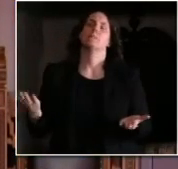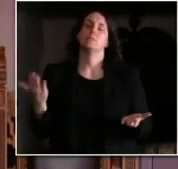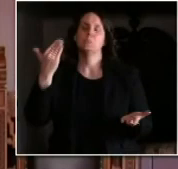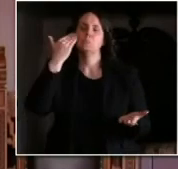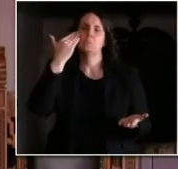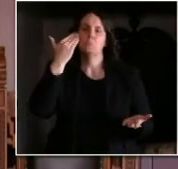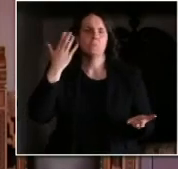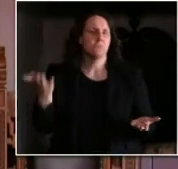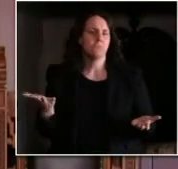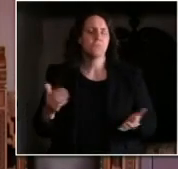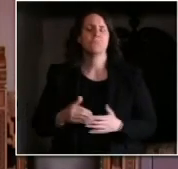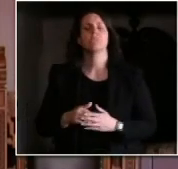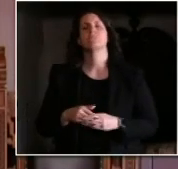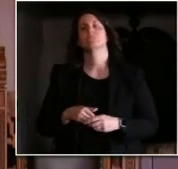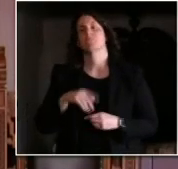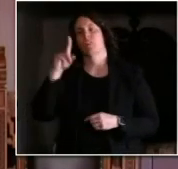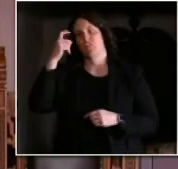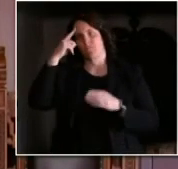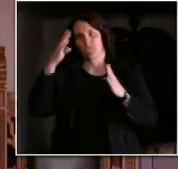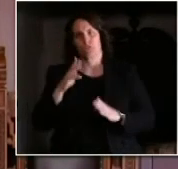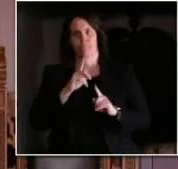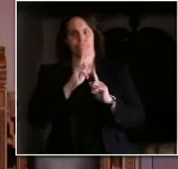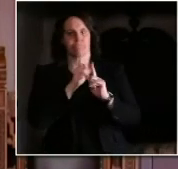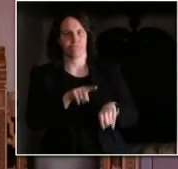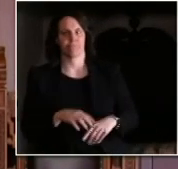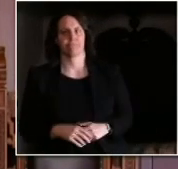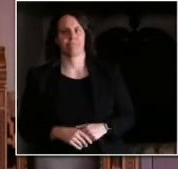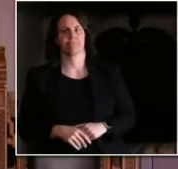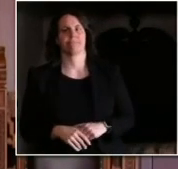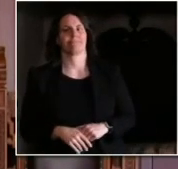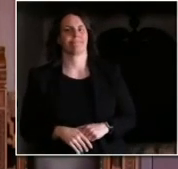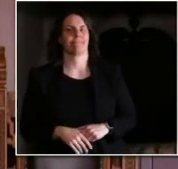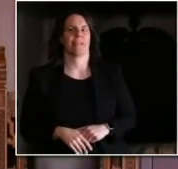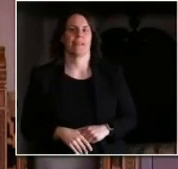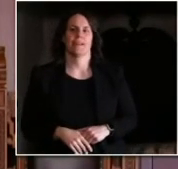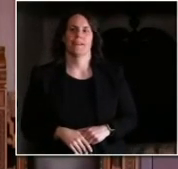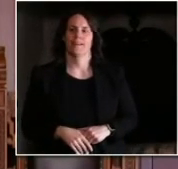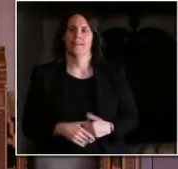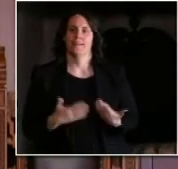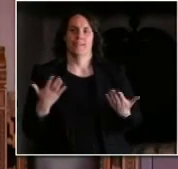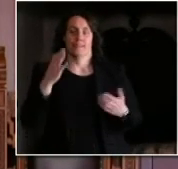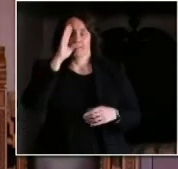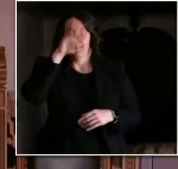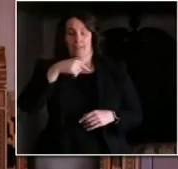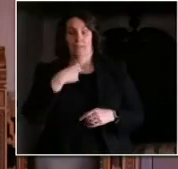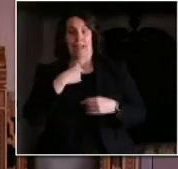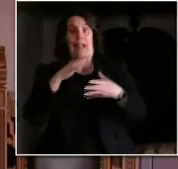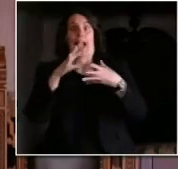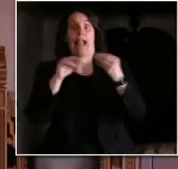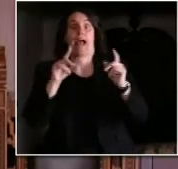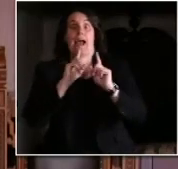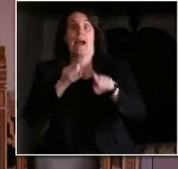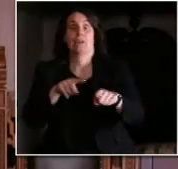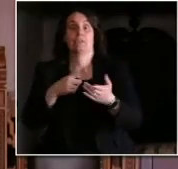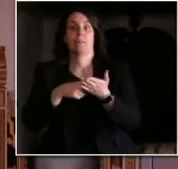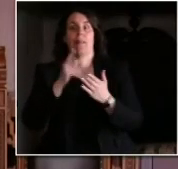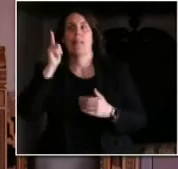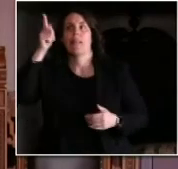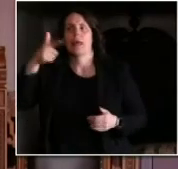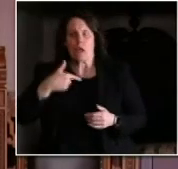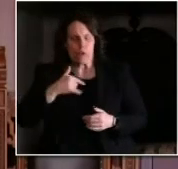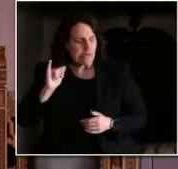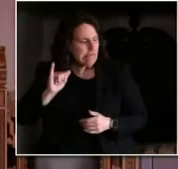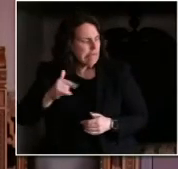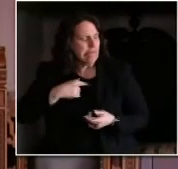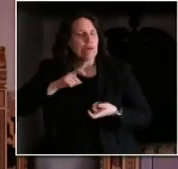there are, orders can be changed during the life of an order, various pieces. And so